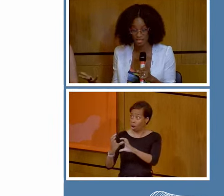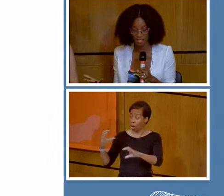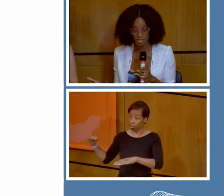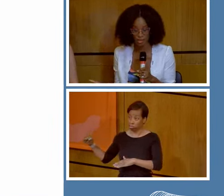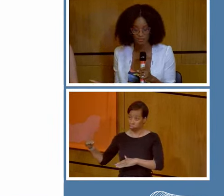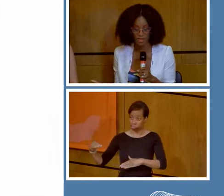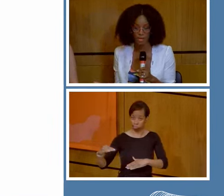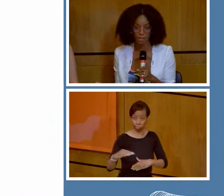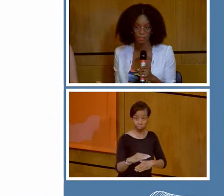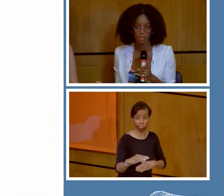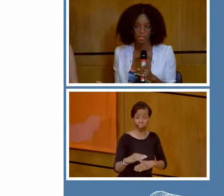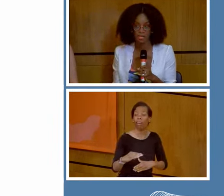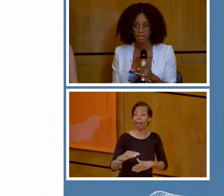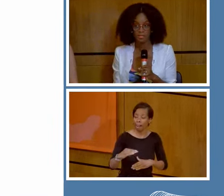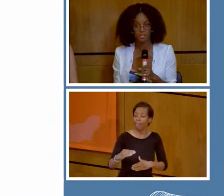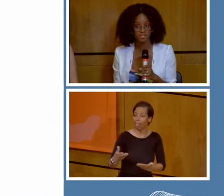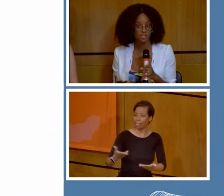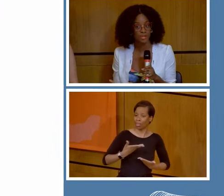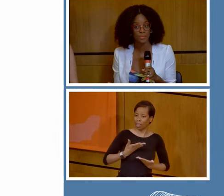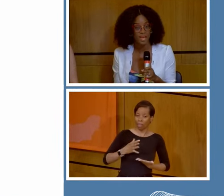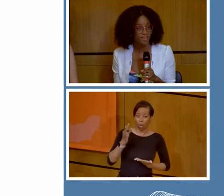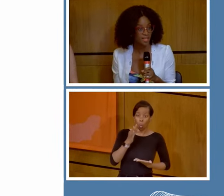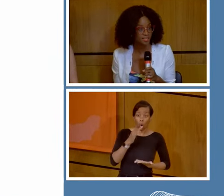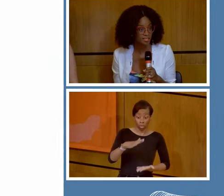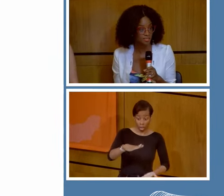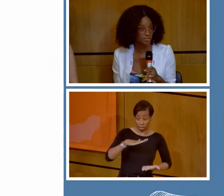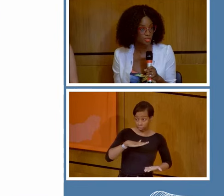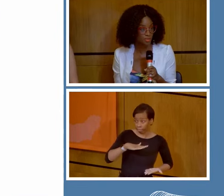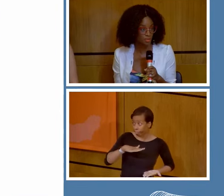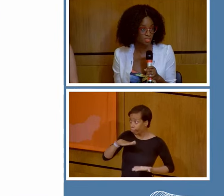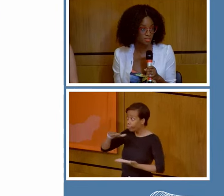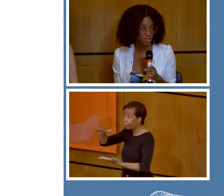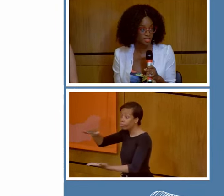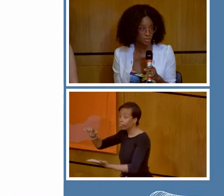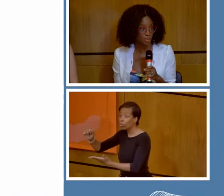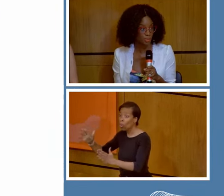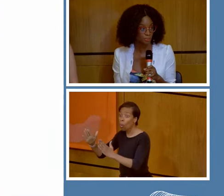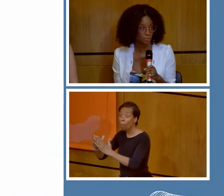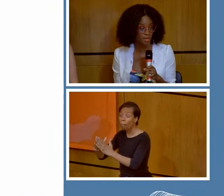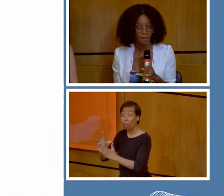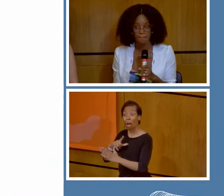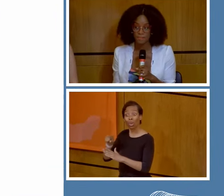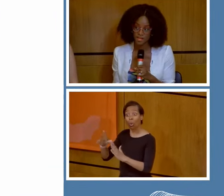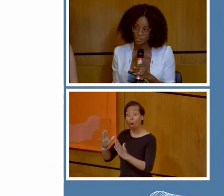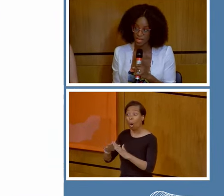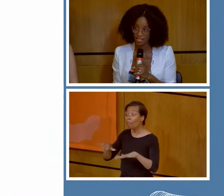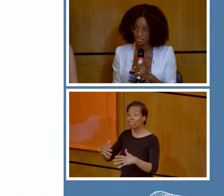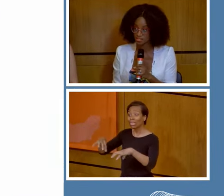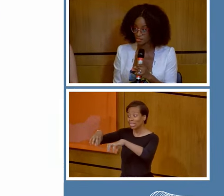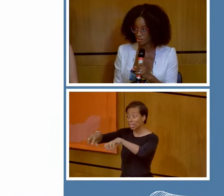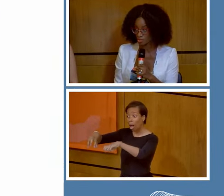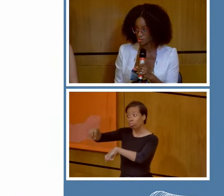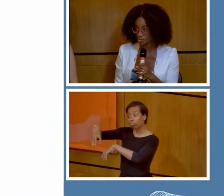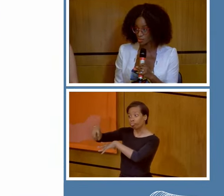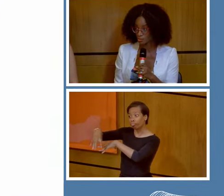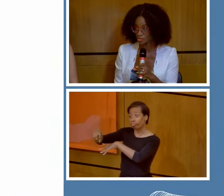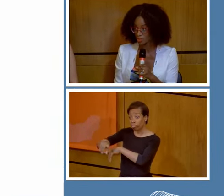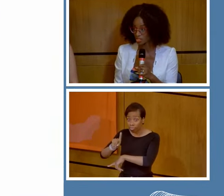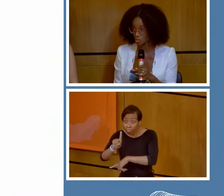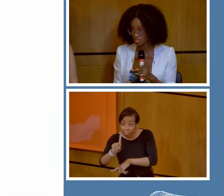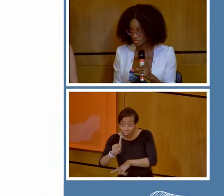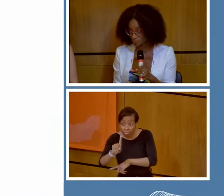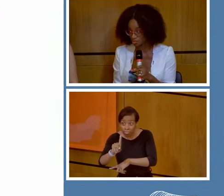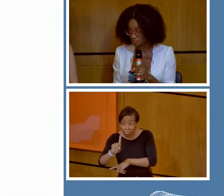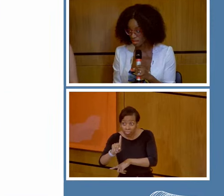tank that you have at home, because you don't have access to running water in your home. By the way, this is going to cost you